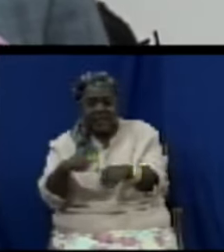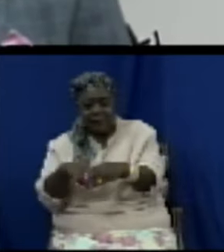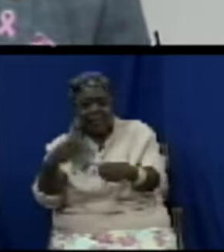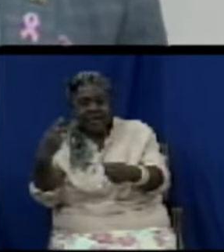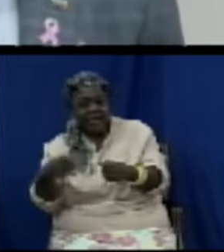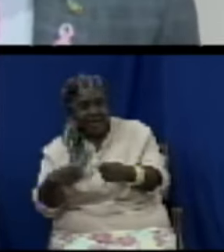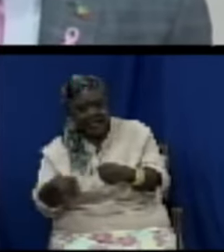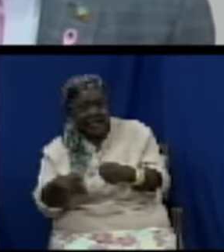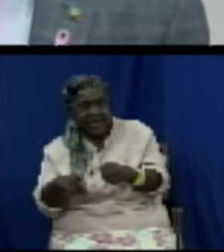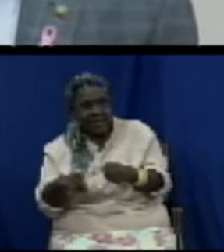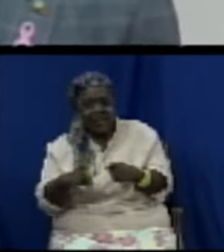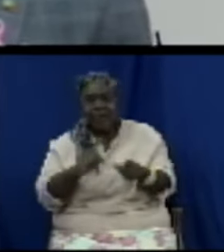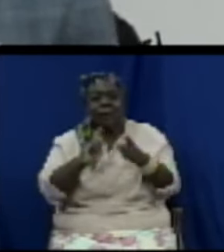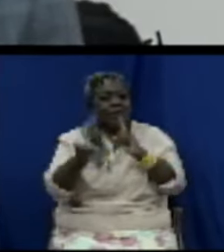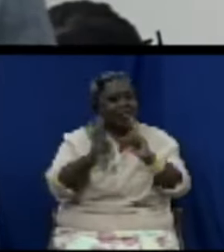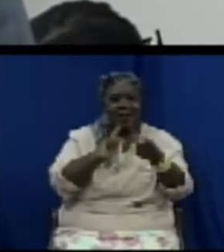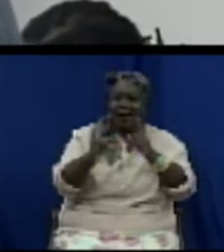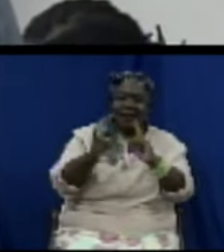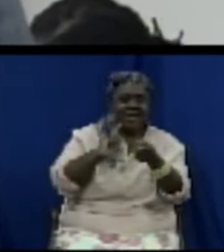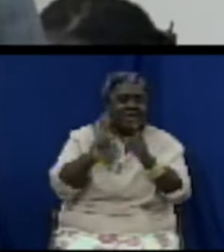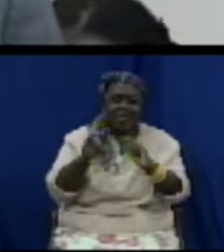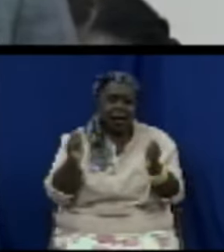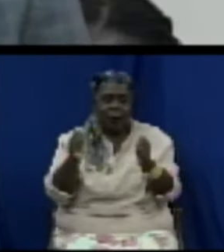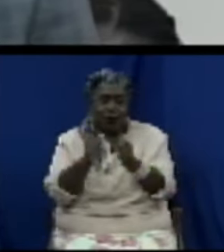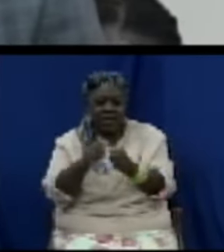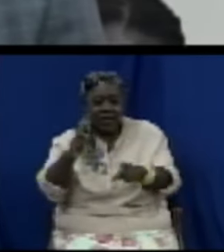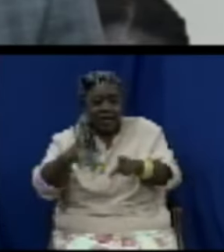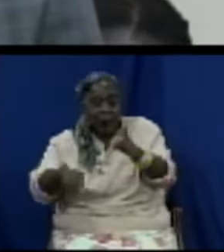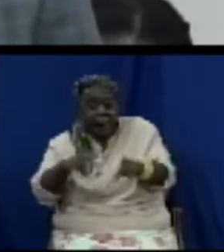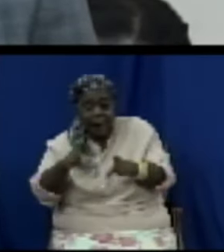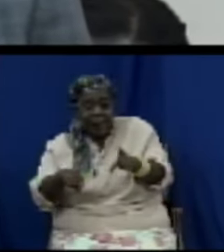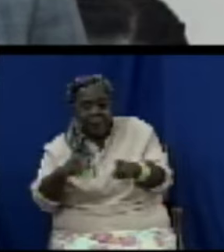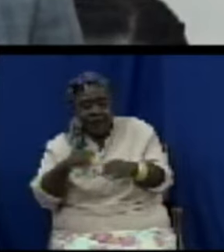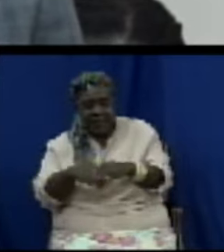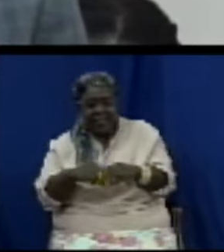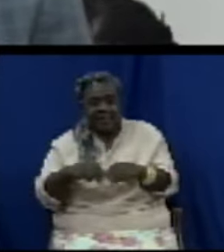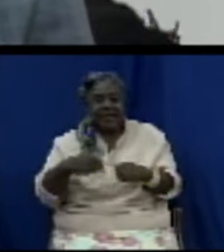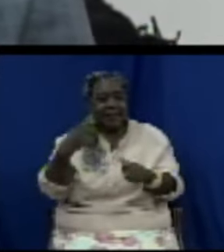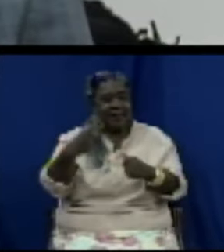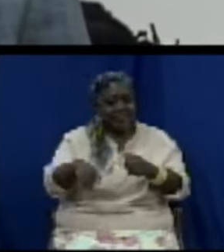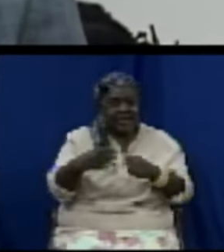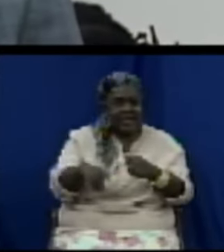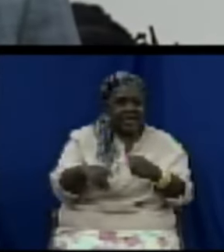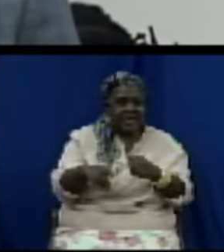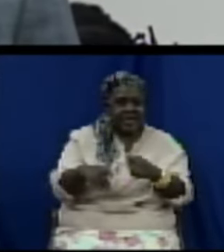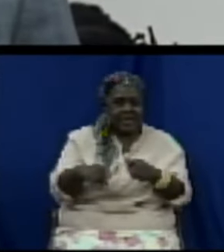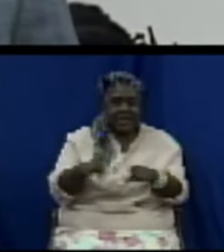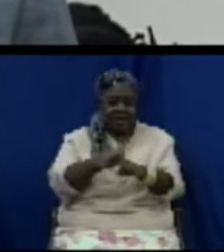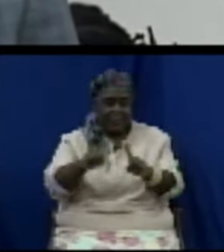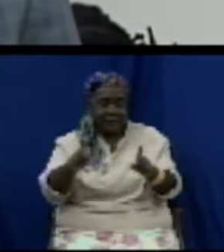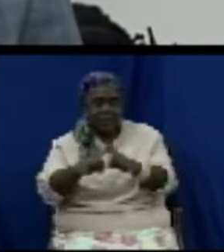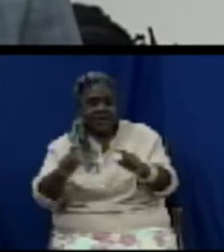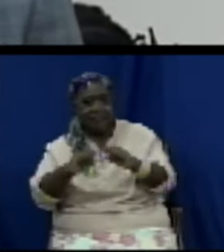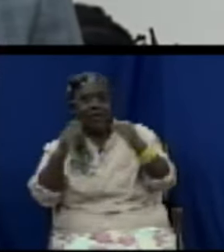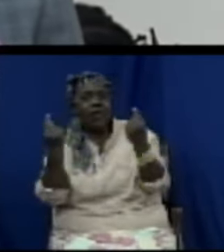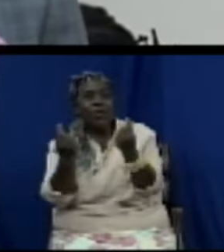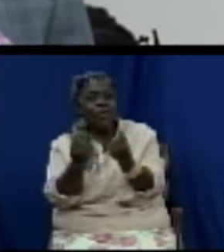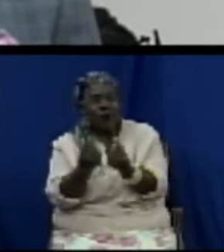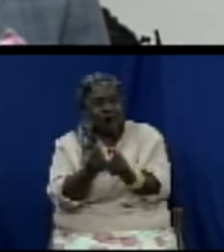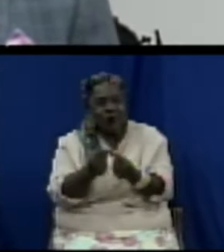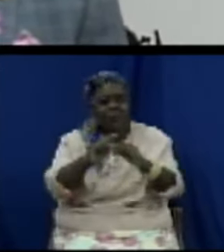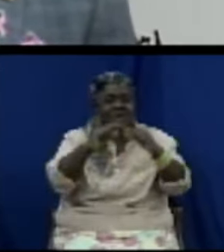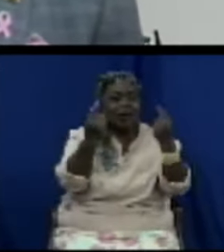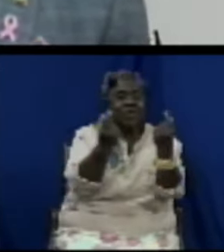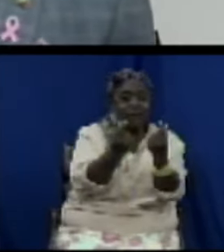engage in meaningful discussion as to the budget. And we heard from the youths of St. Kitts and Nevis, they made excellent